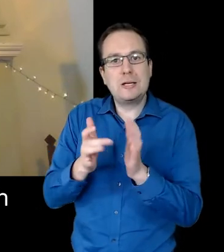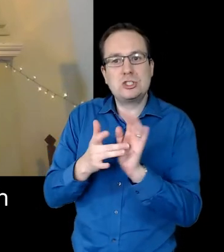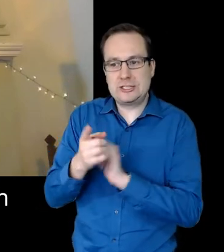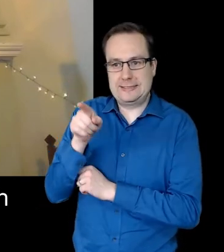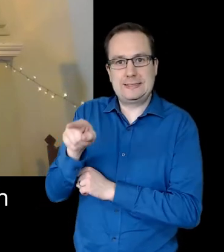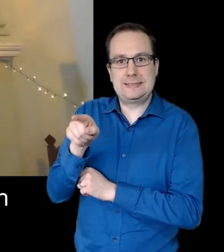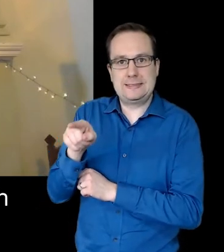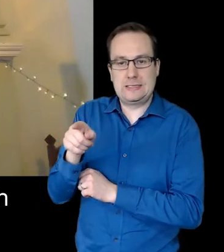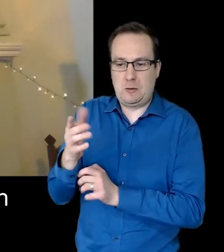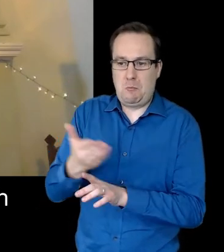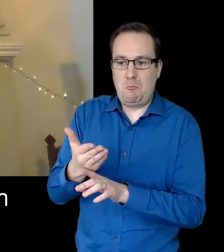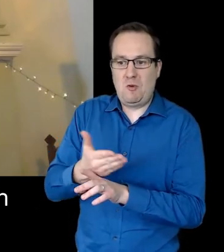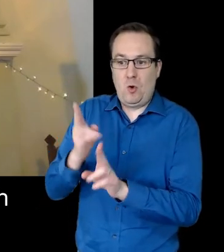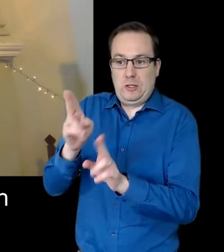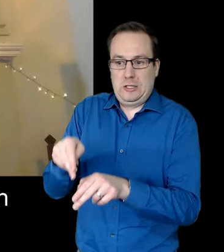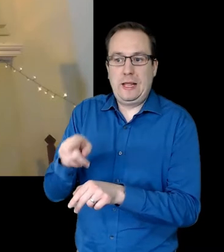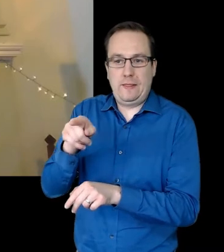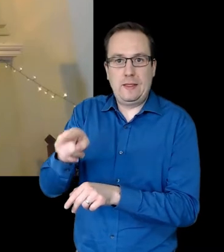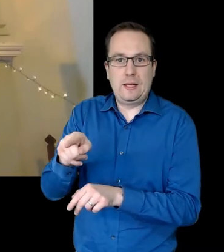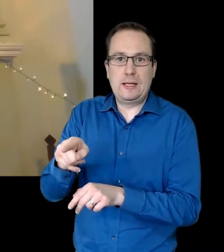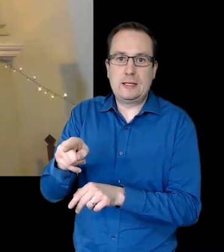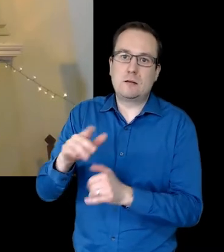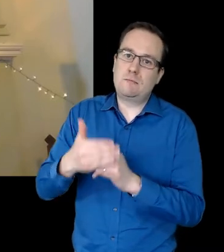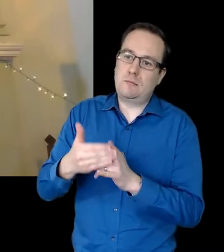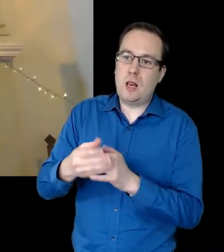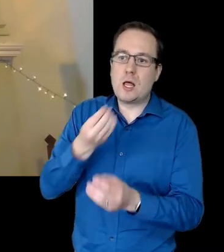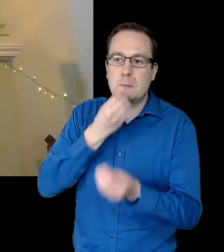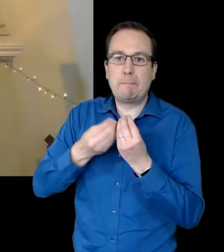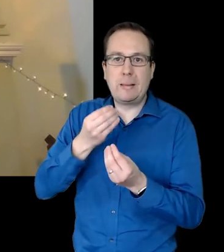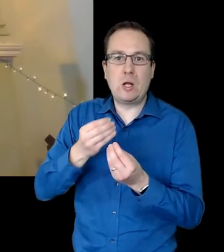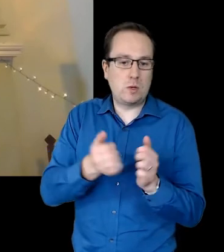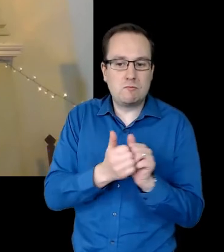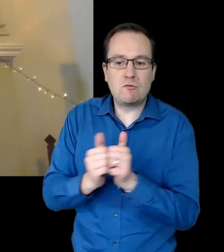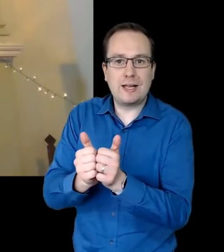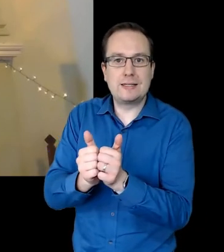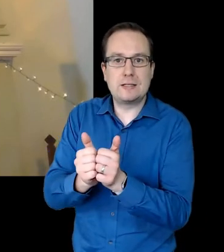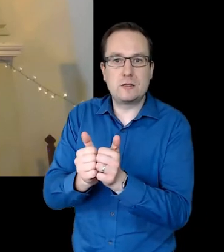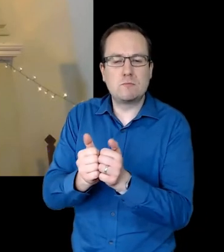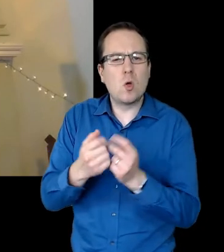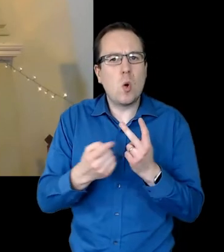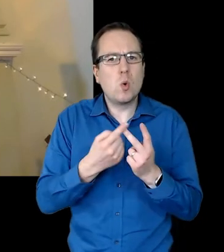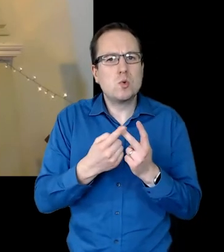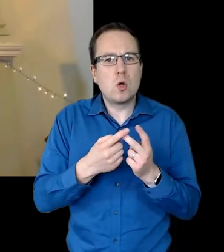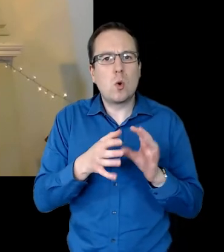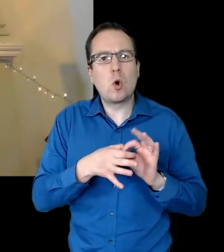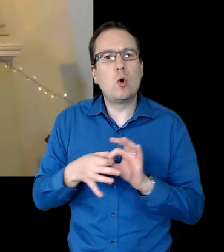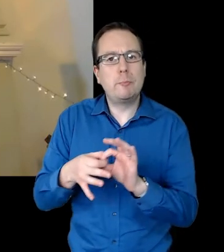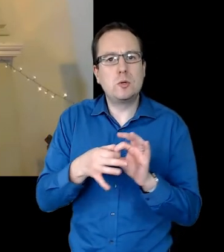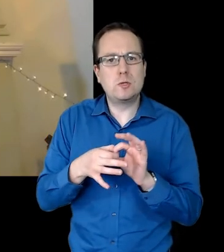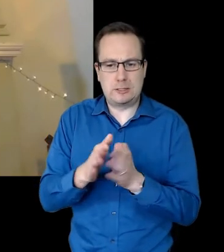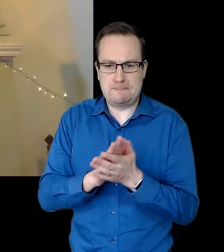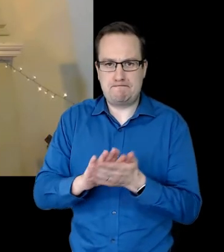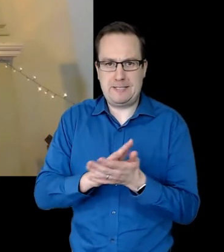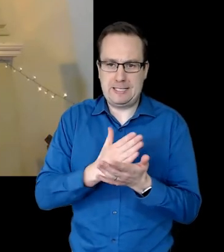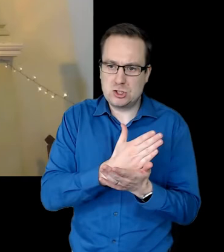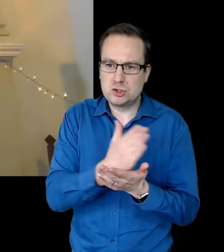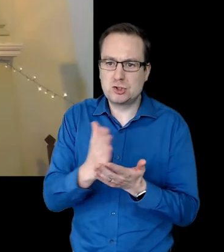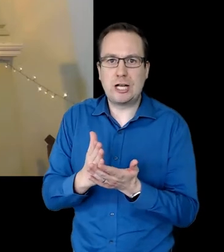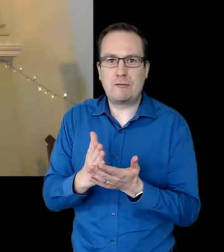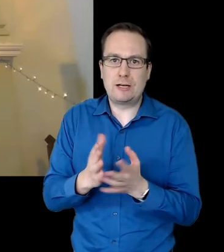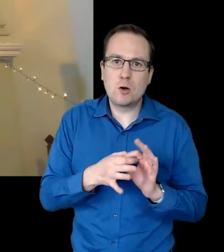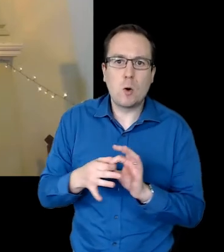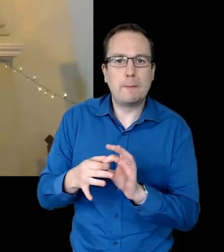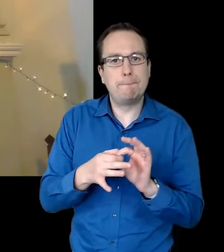friends before dying and rising to new life. We also call it communion, which means sharing in common.